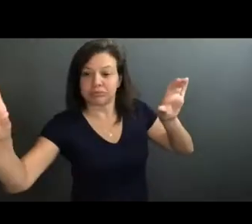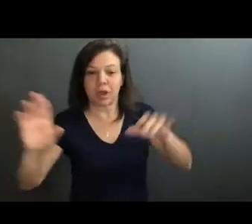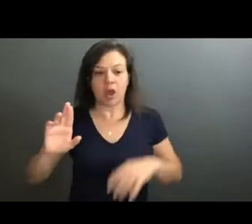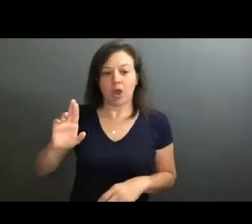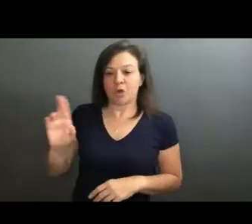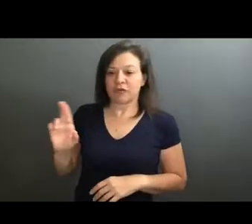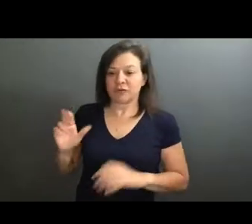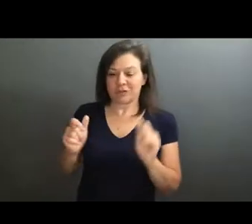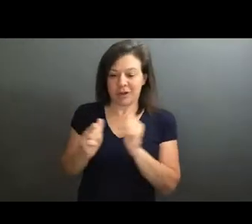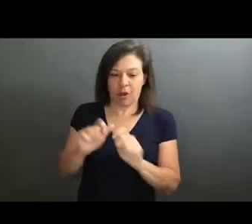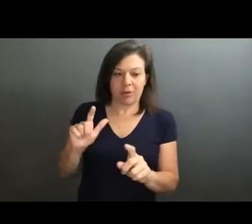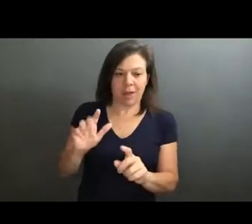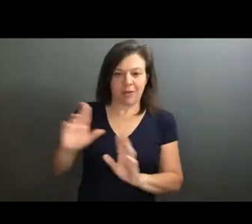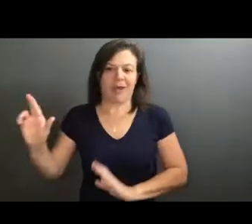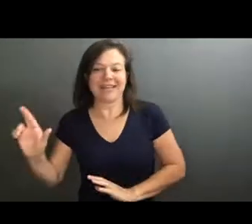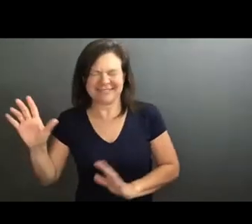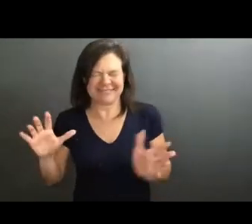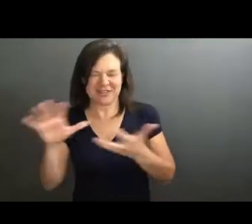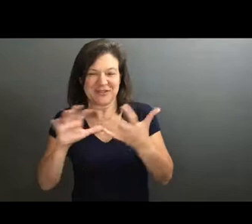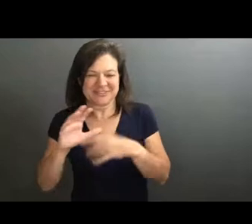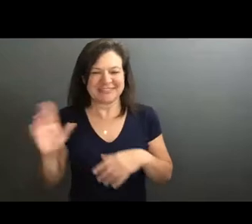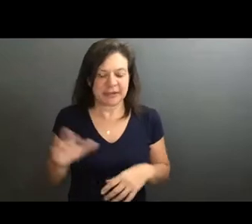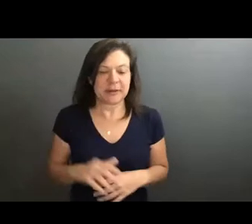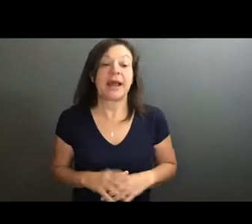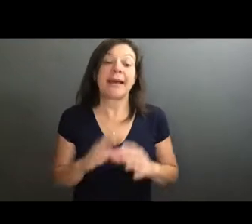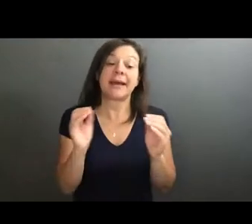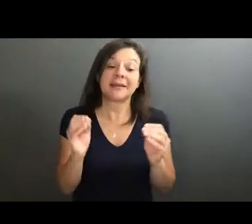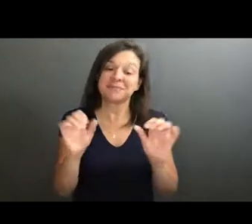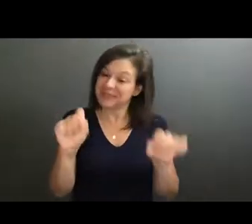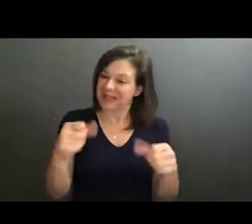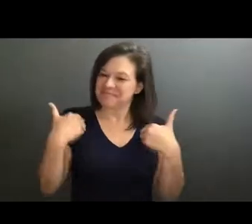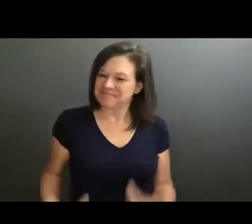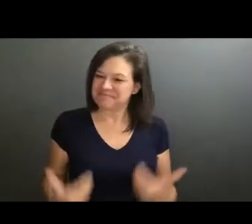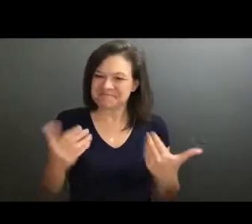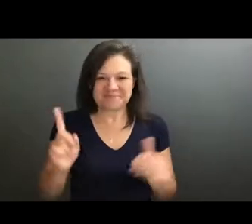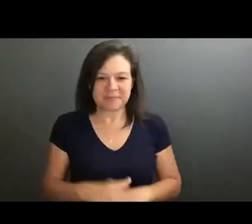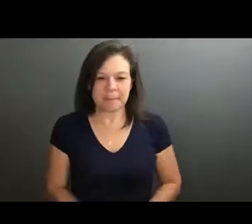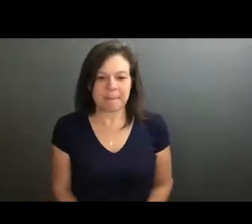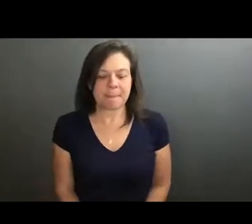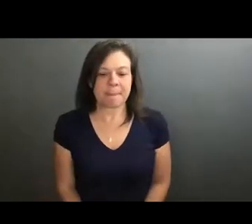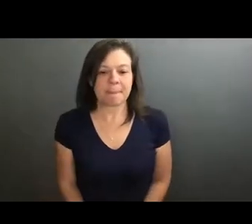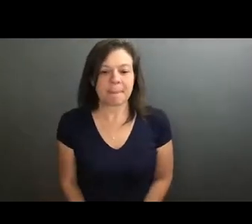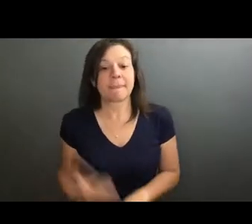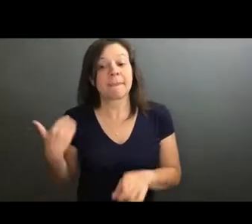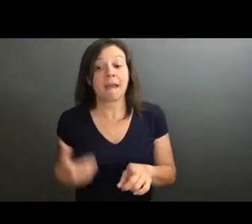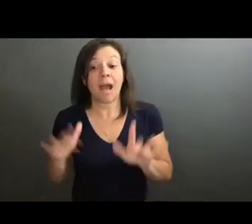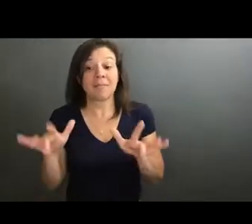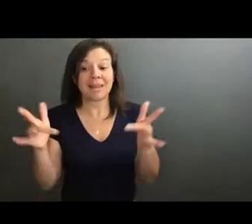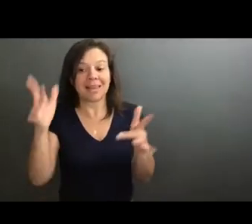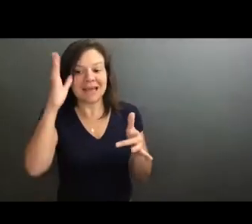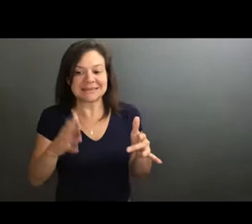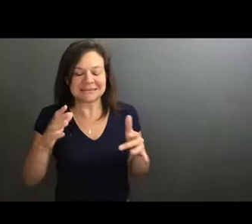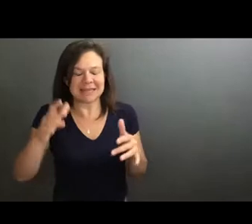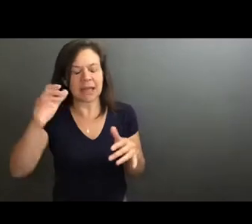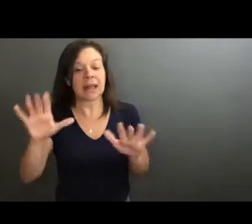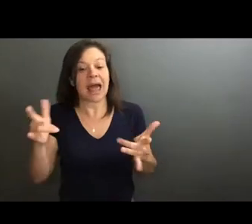left or right of me. I get confused, but yeah, that's where I am today. I'm a light-skinned male. I have